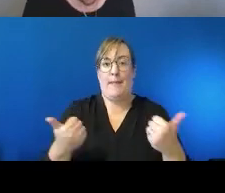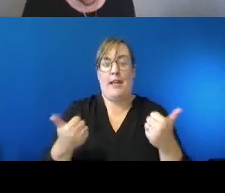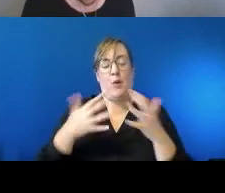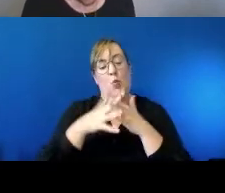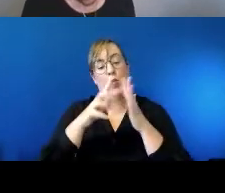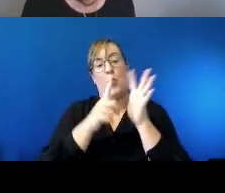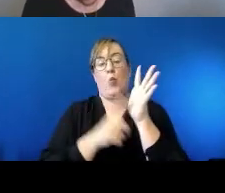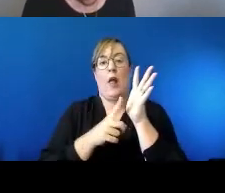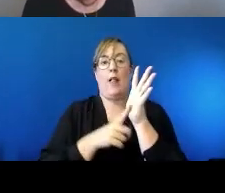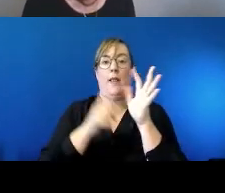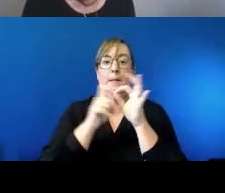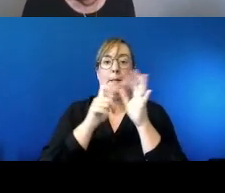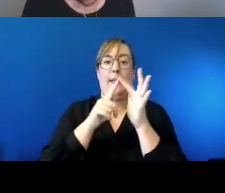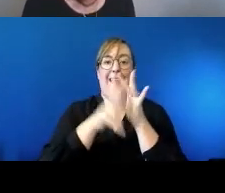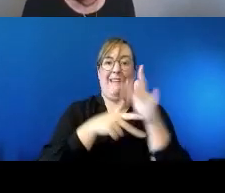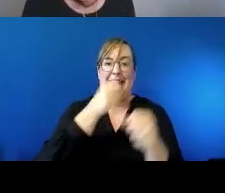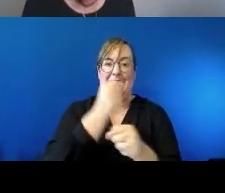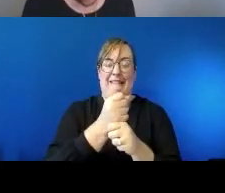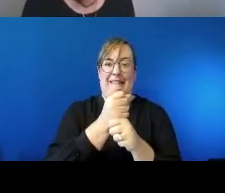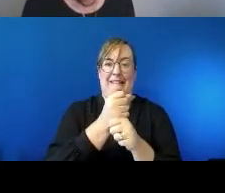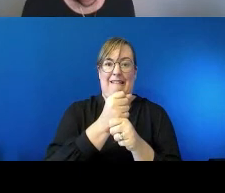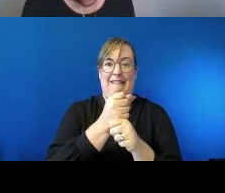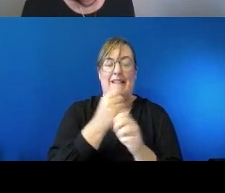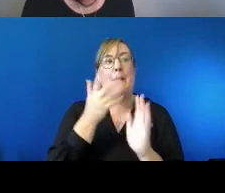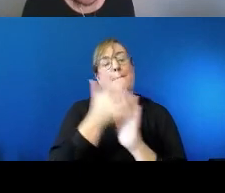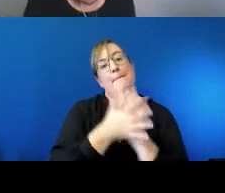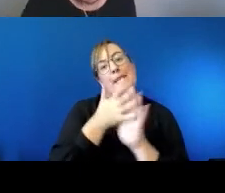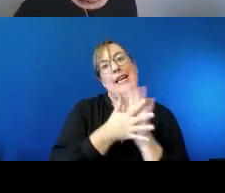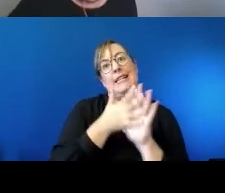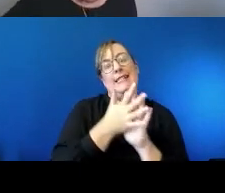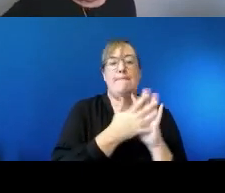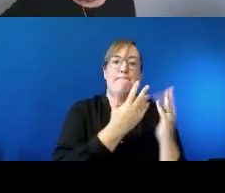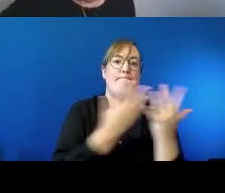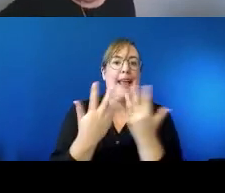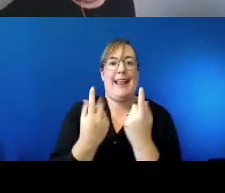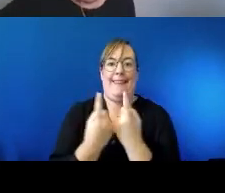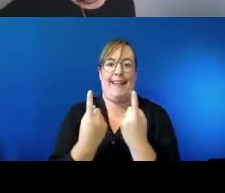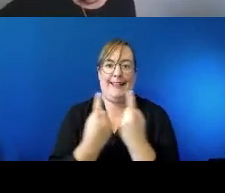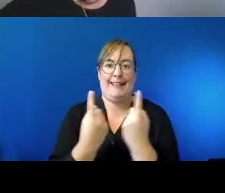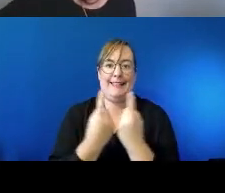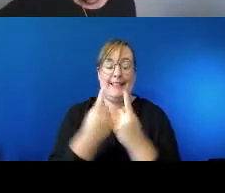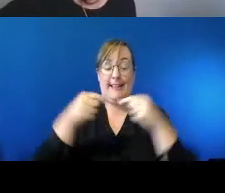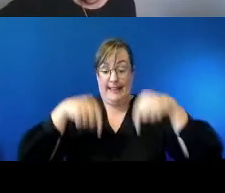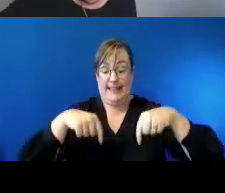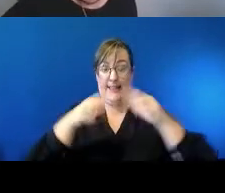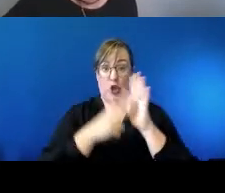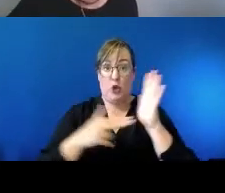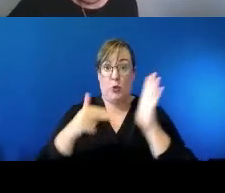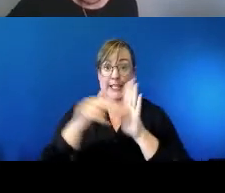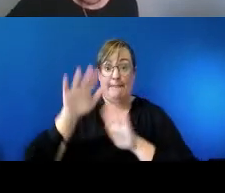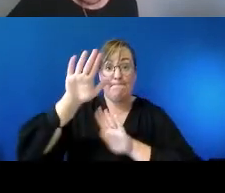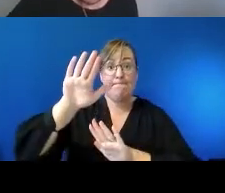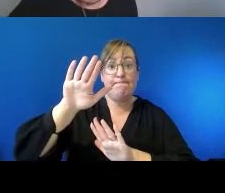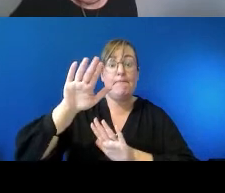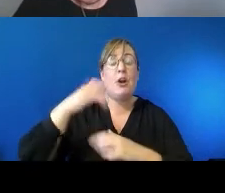there's multiple facets to wellness and well-being so here in rt or all new zealand we've we've taken on board thinking